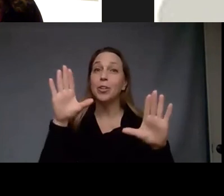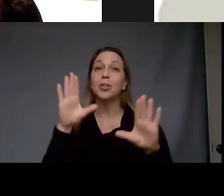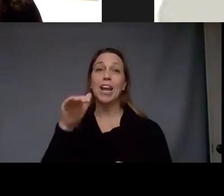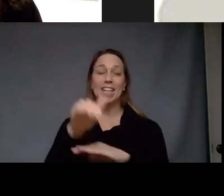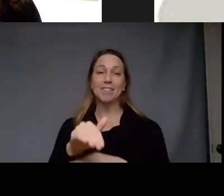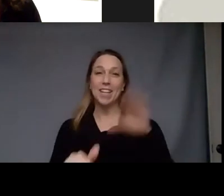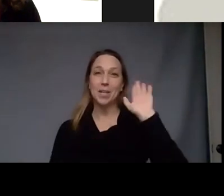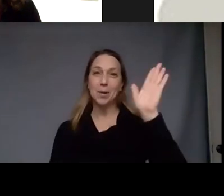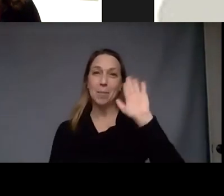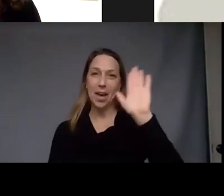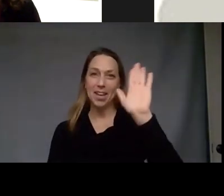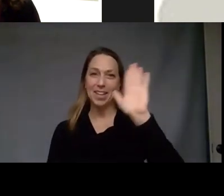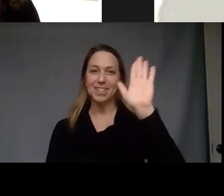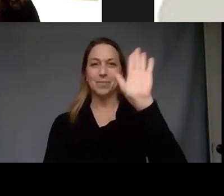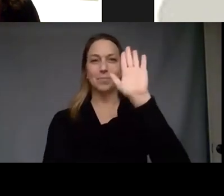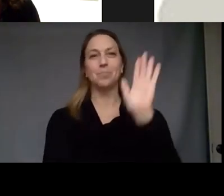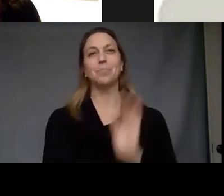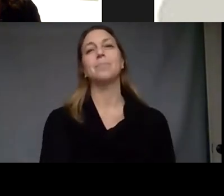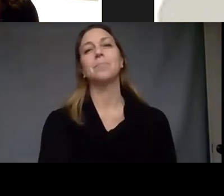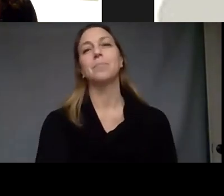thank you bye bye